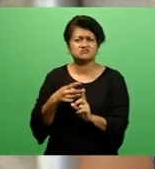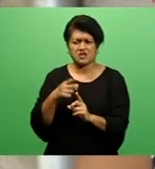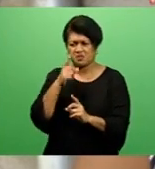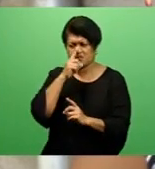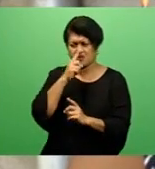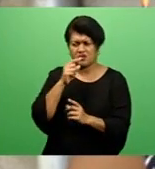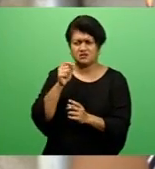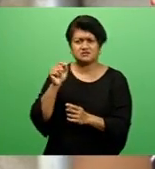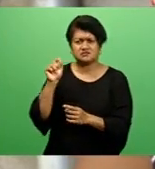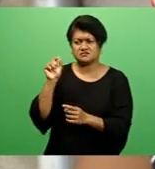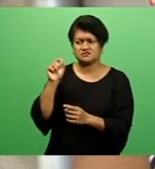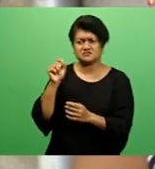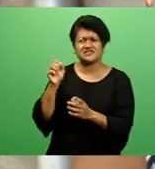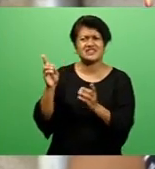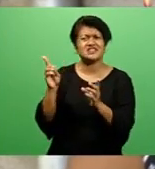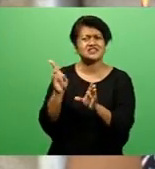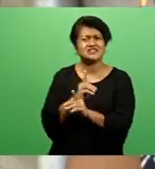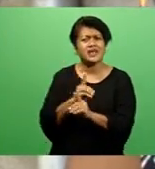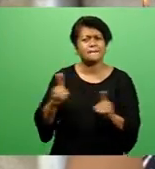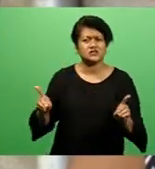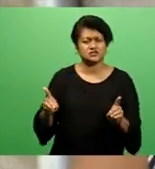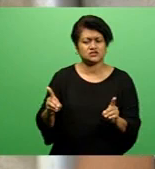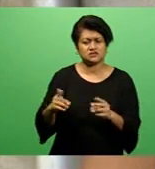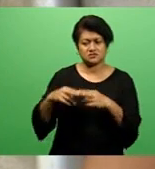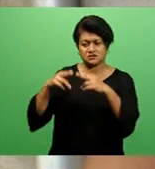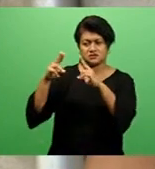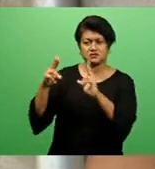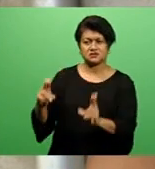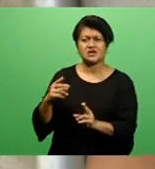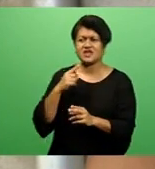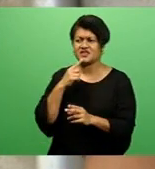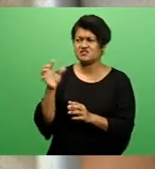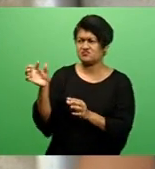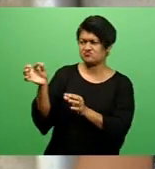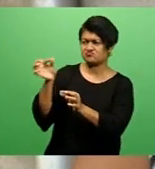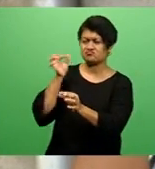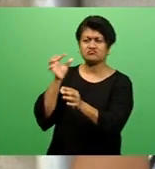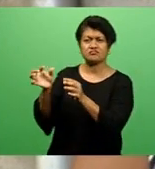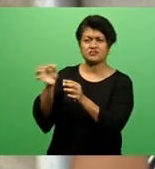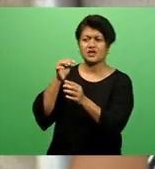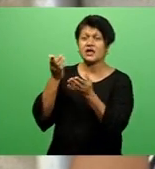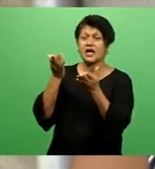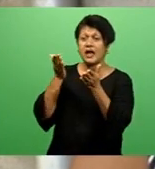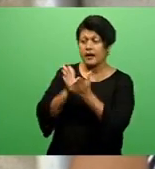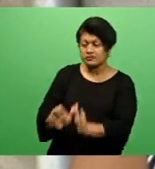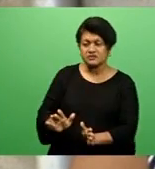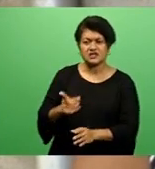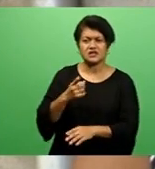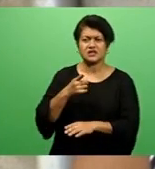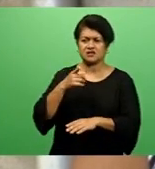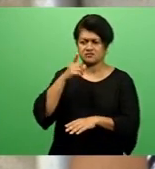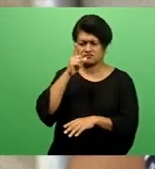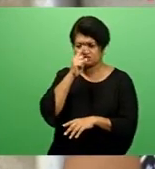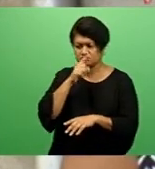Some youth are damaging the stall. They are even peeling the stickers and when it's empty, they sit around and bend the walls.